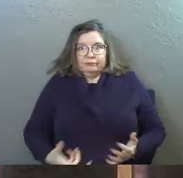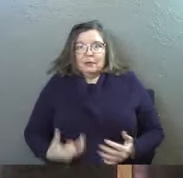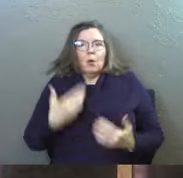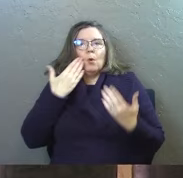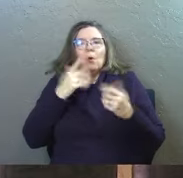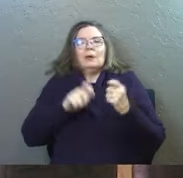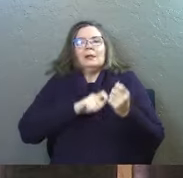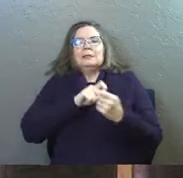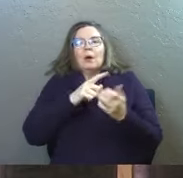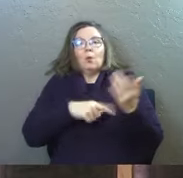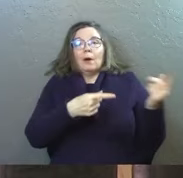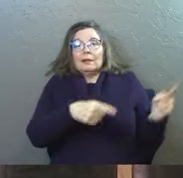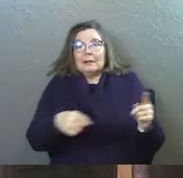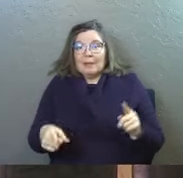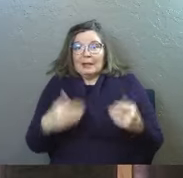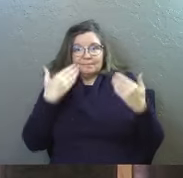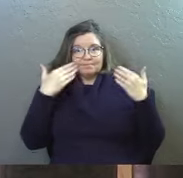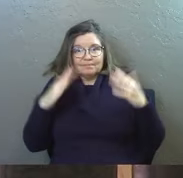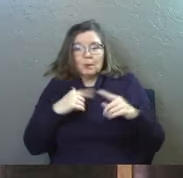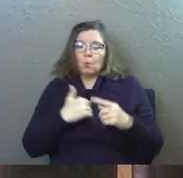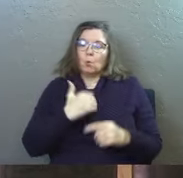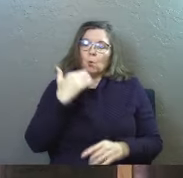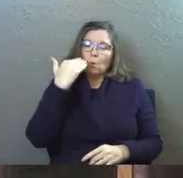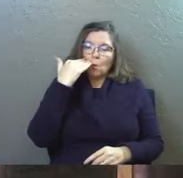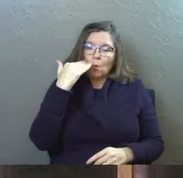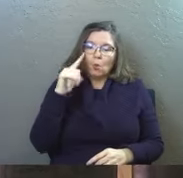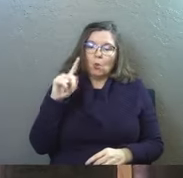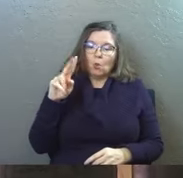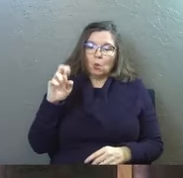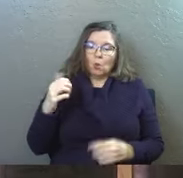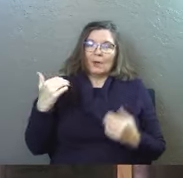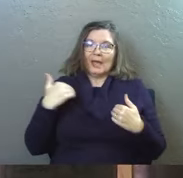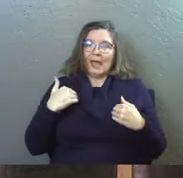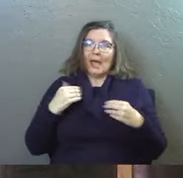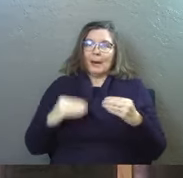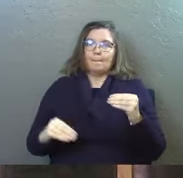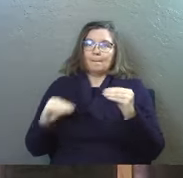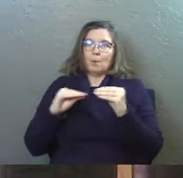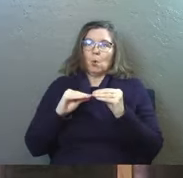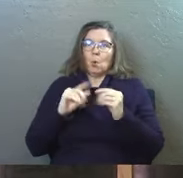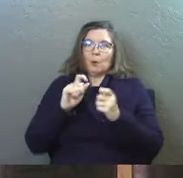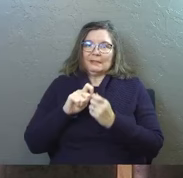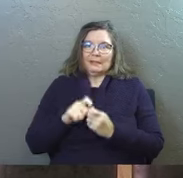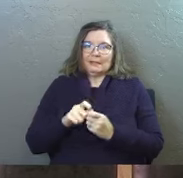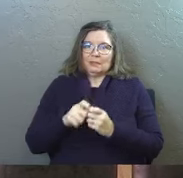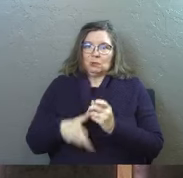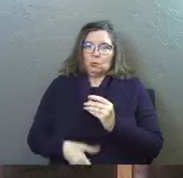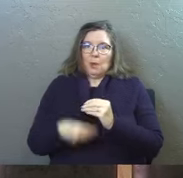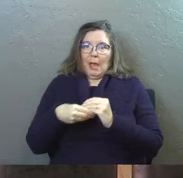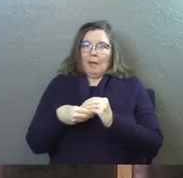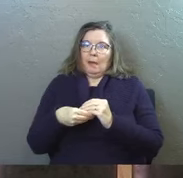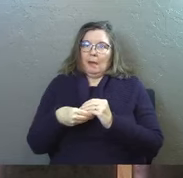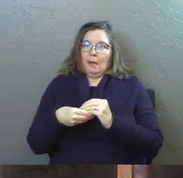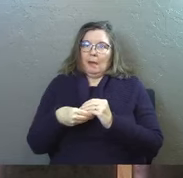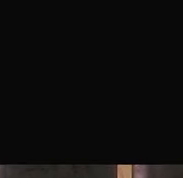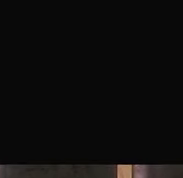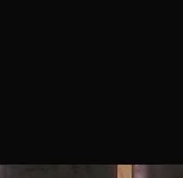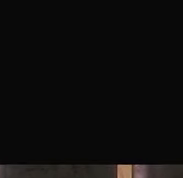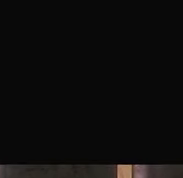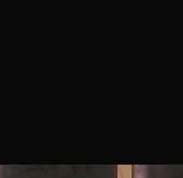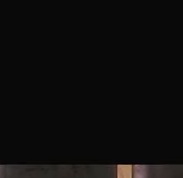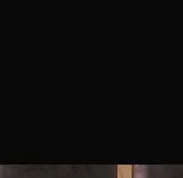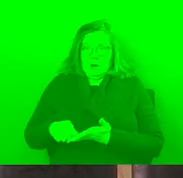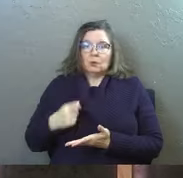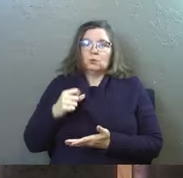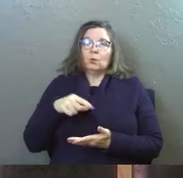We don't know exactly what took place there. We just know Luke had additional detail by this time that he was